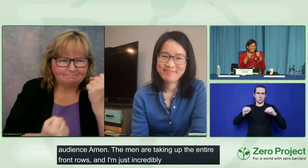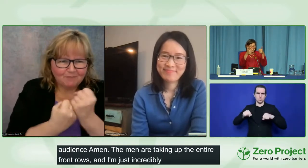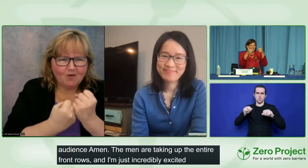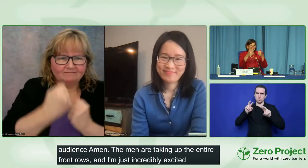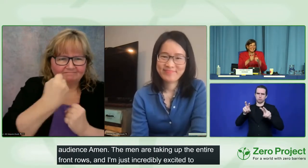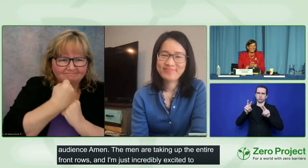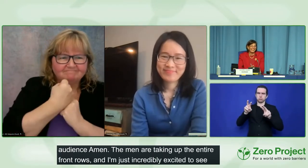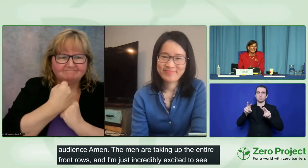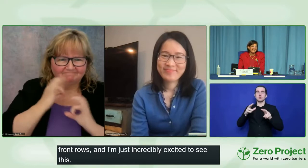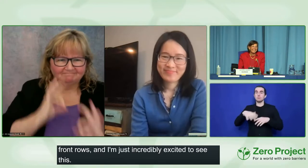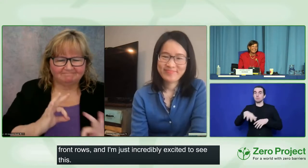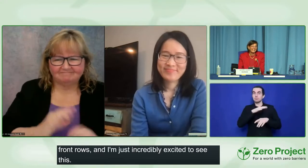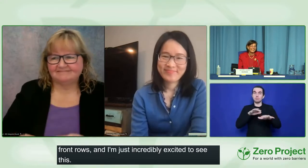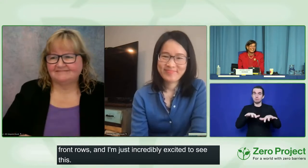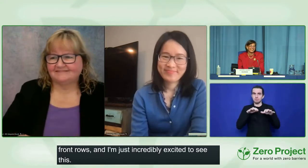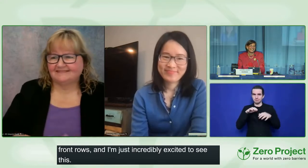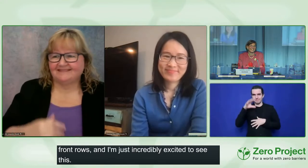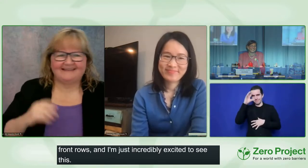I told him to come.